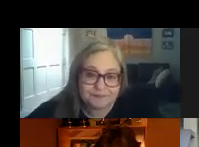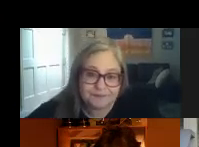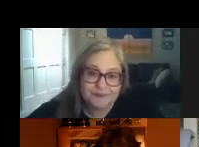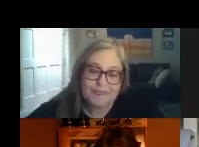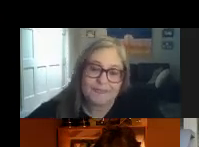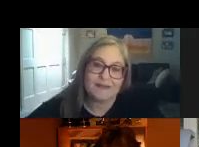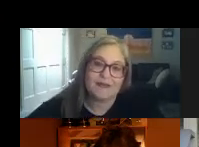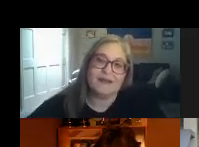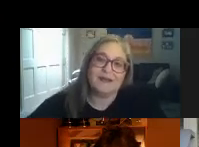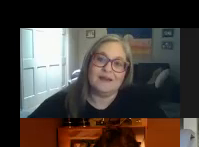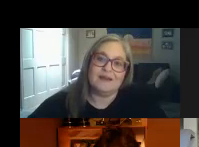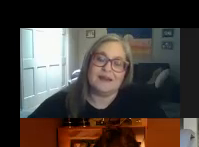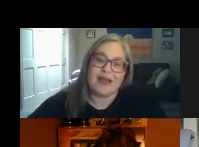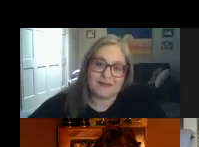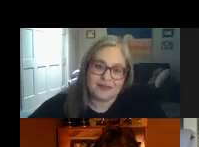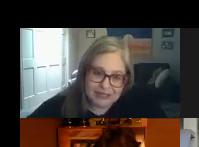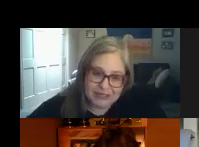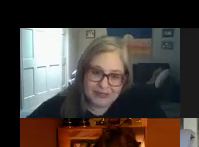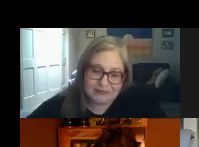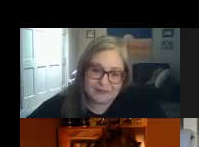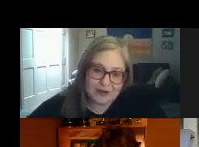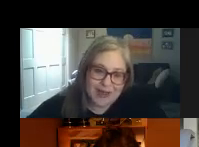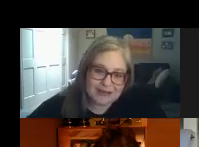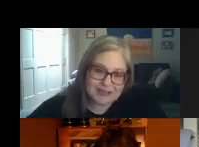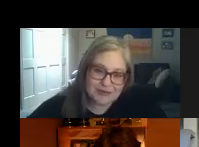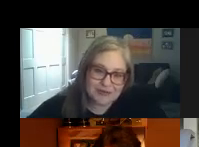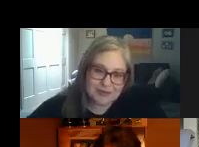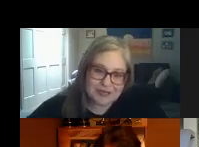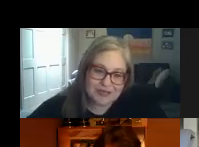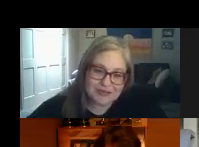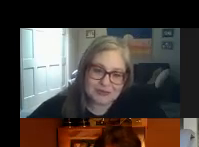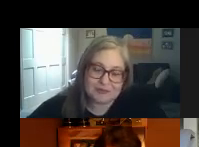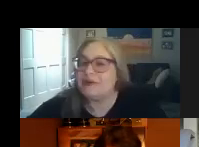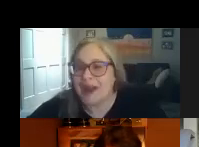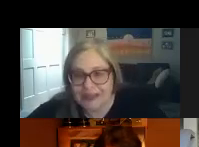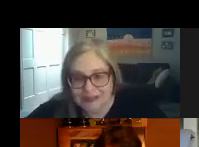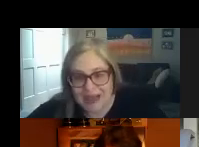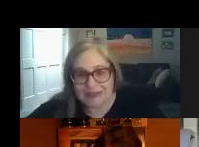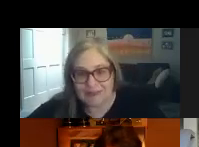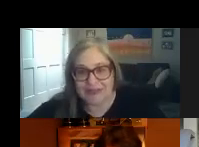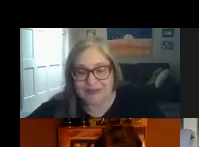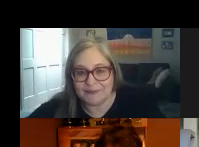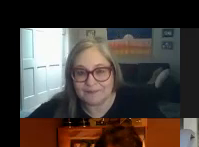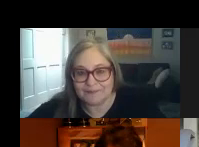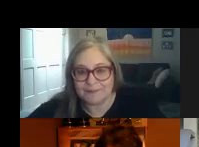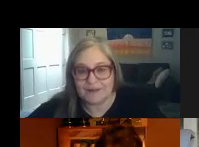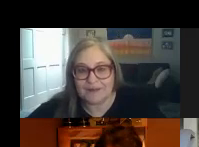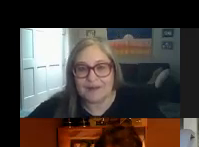every year we go back to the port to rewriting the iep